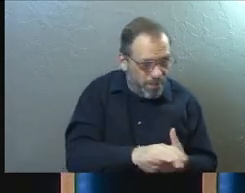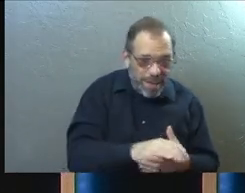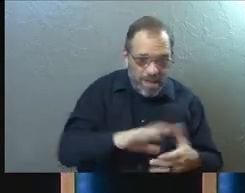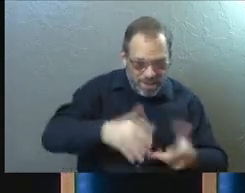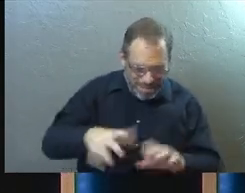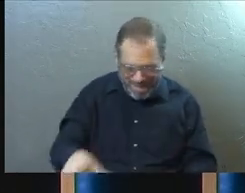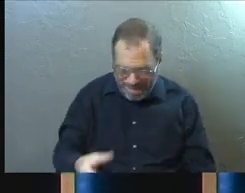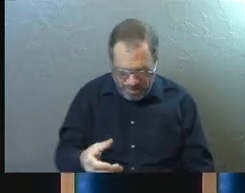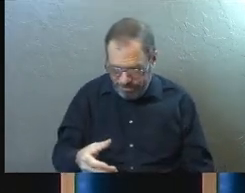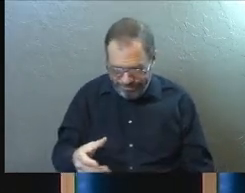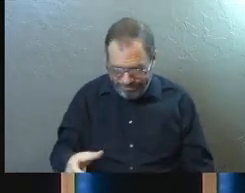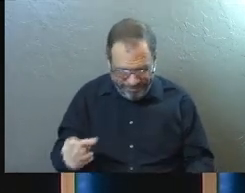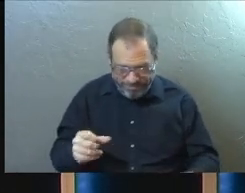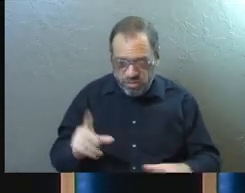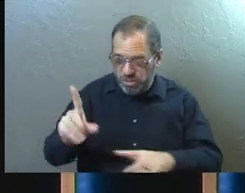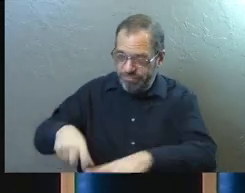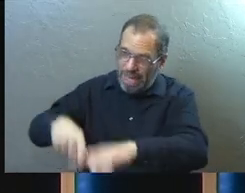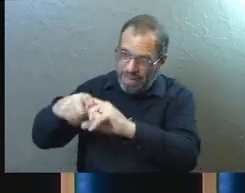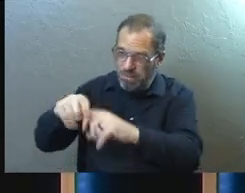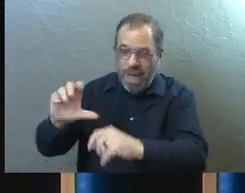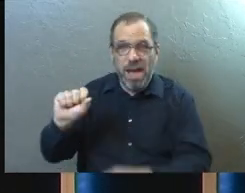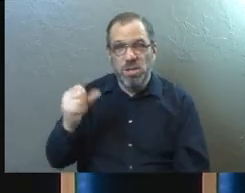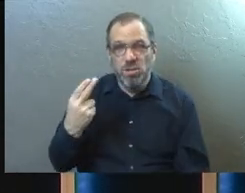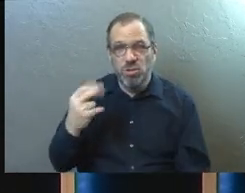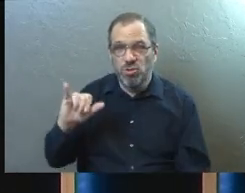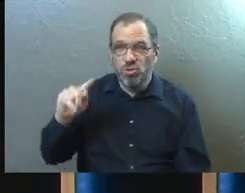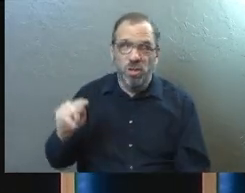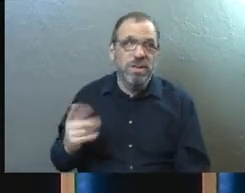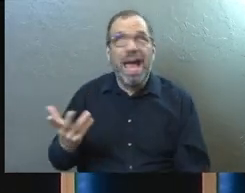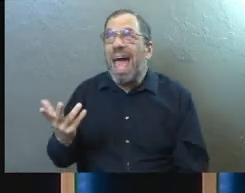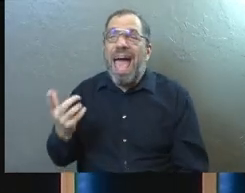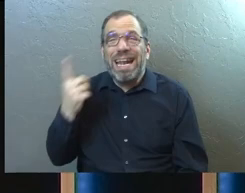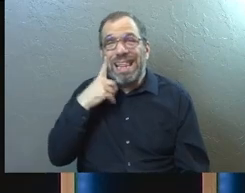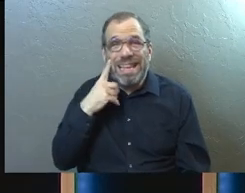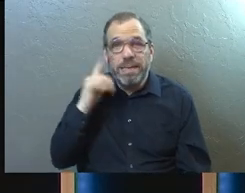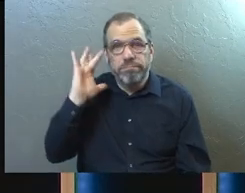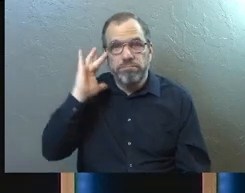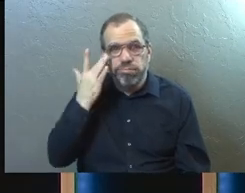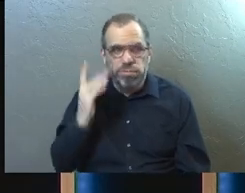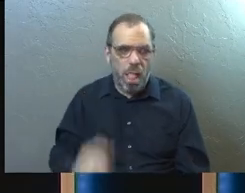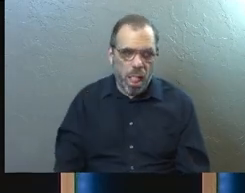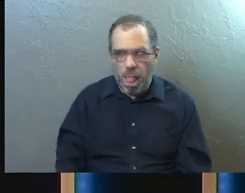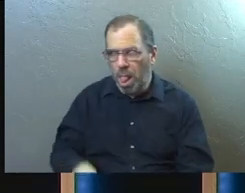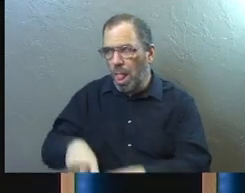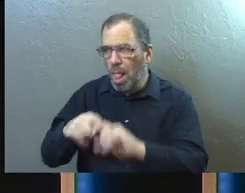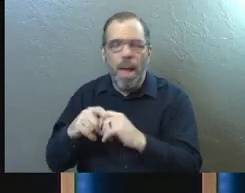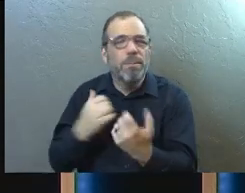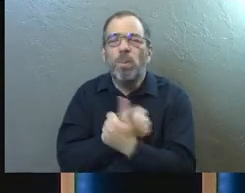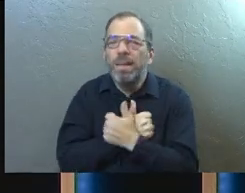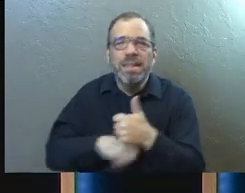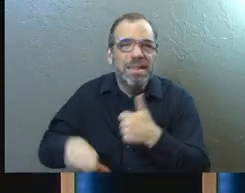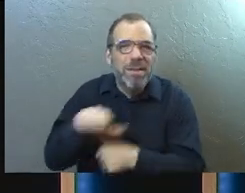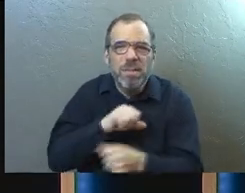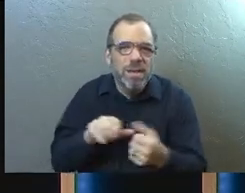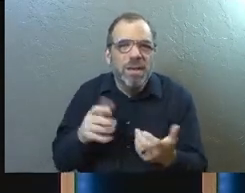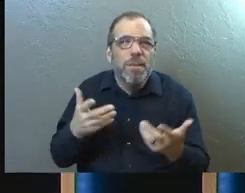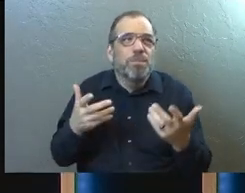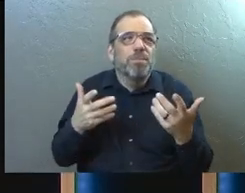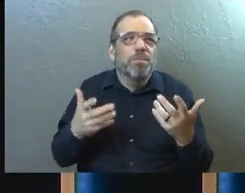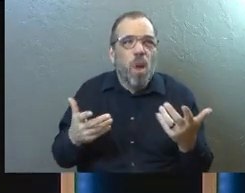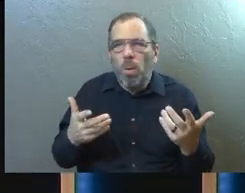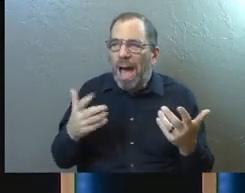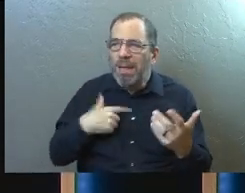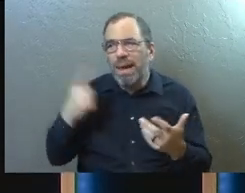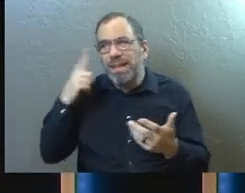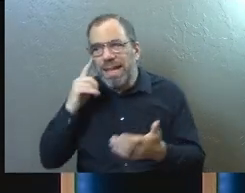stuff out of the laundry, she always just hangs my shirts up, even though it's like probably a pain in the butt, you know, but we love each other. And so there's things that's like,